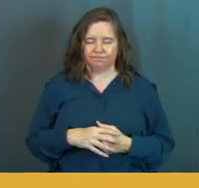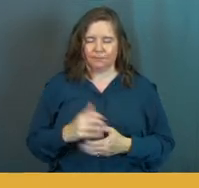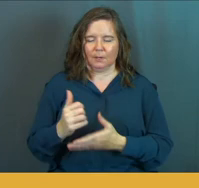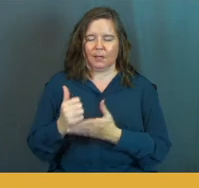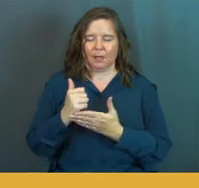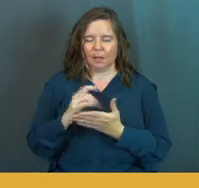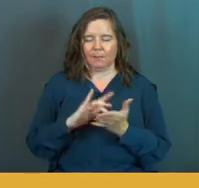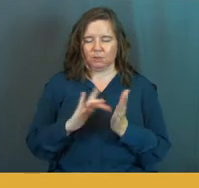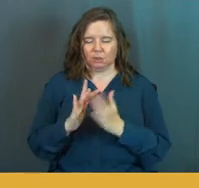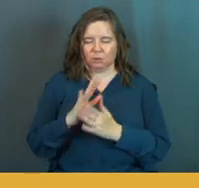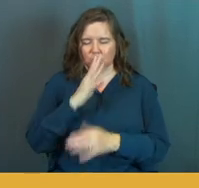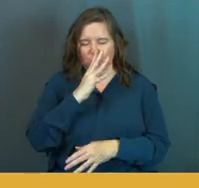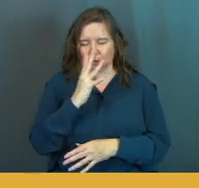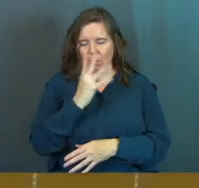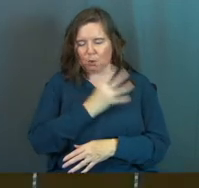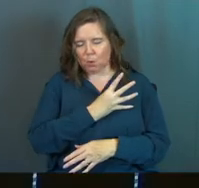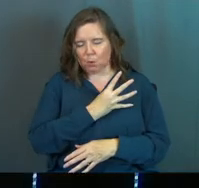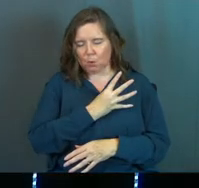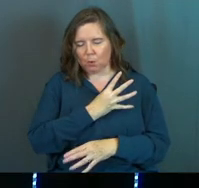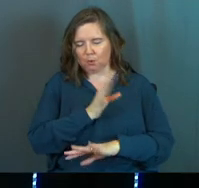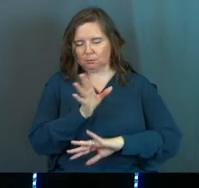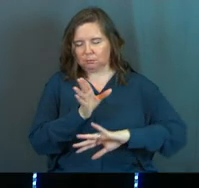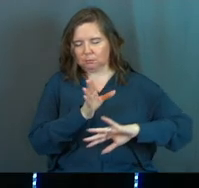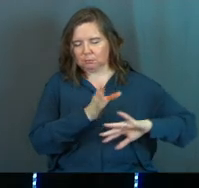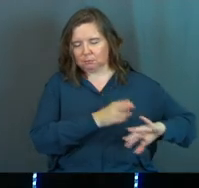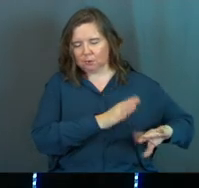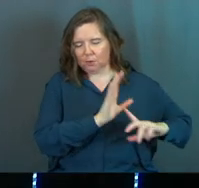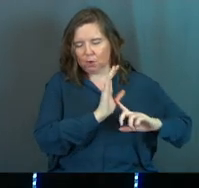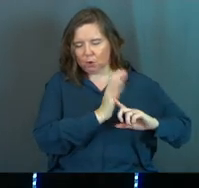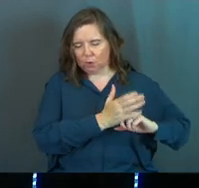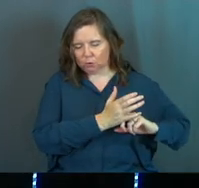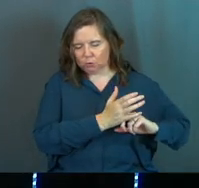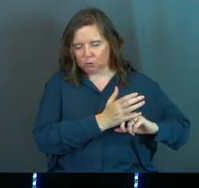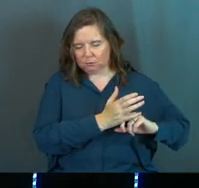Help us, Jesus, to ignore and to put aside culture